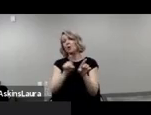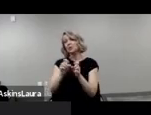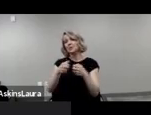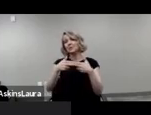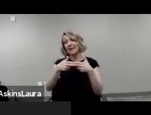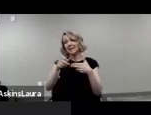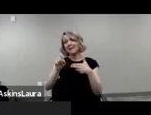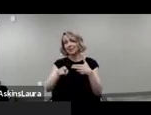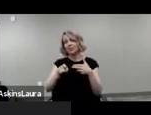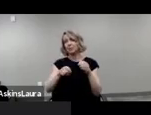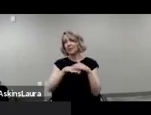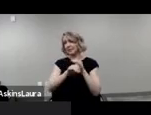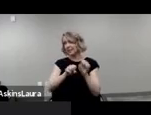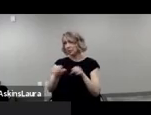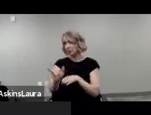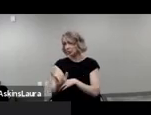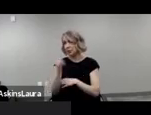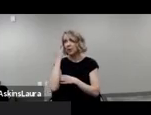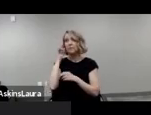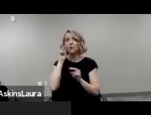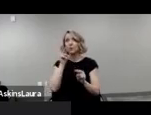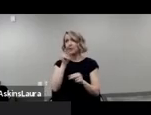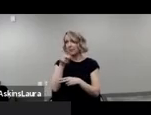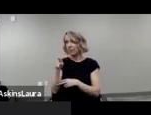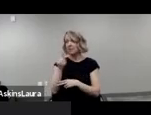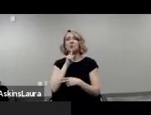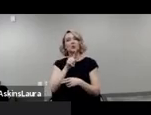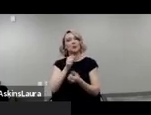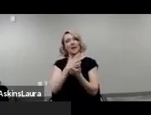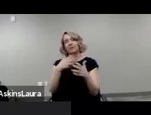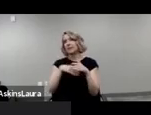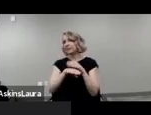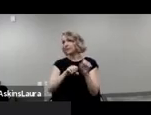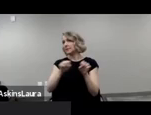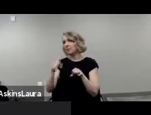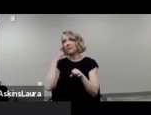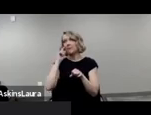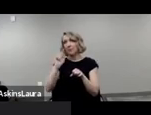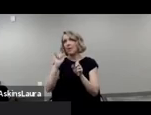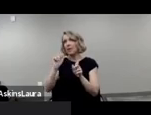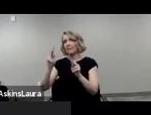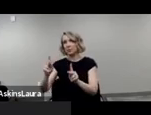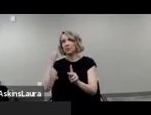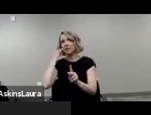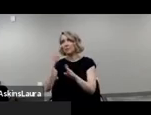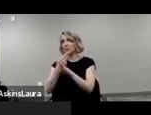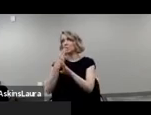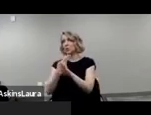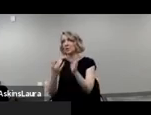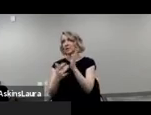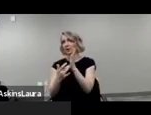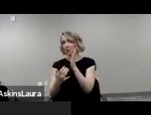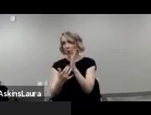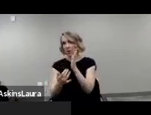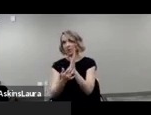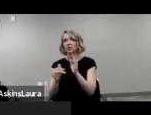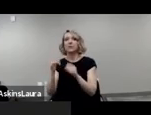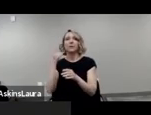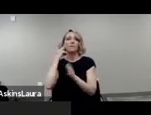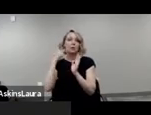When you're viewing a PowerPoint, make sure that those slides are accessible for the screen reader who's participating in the webinar too.